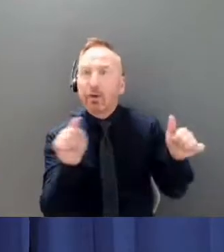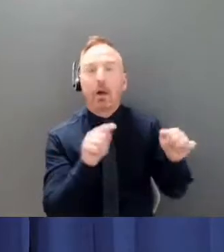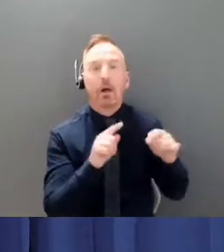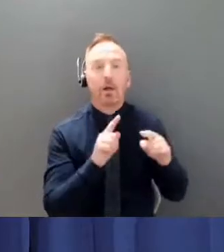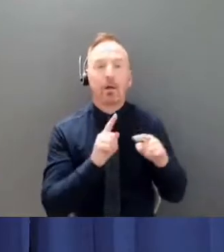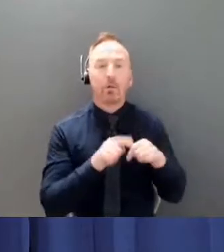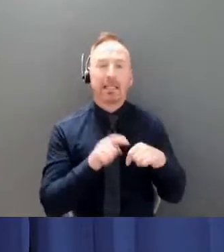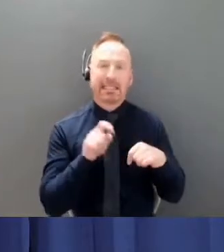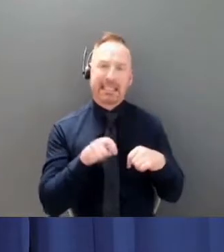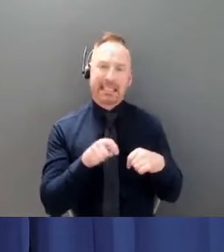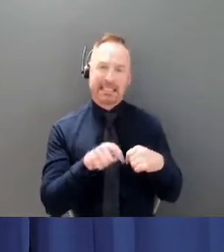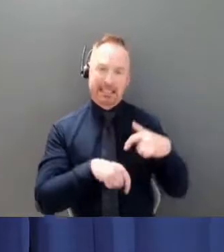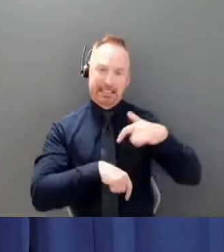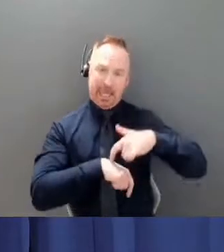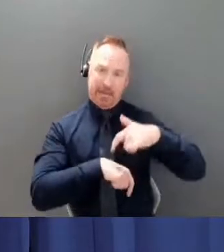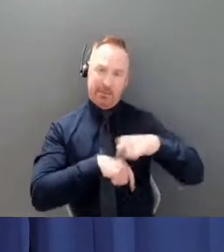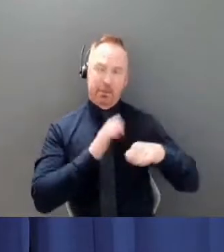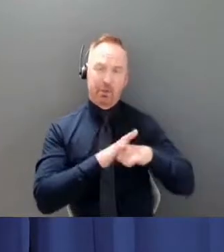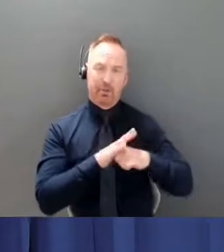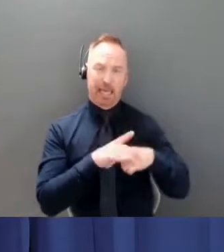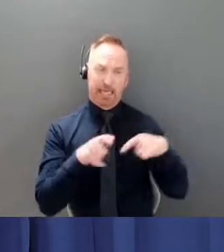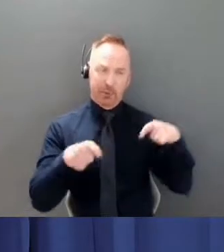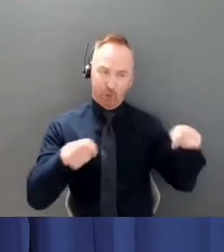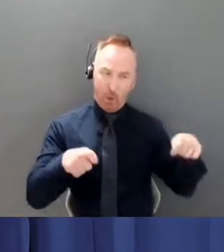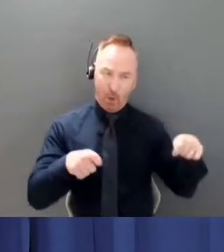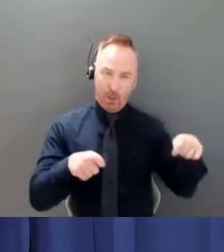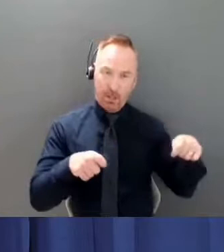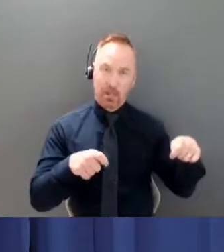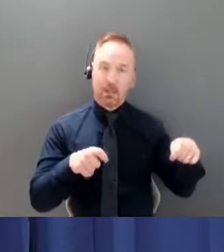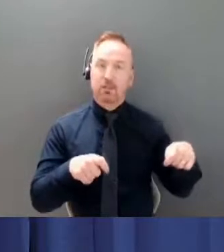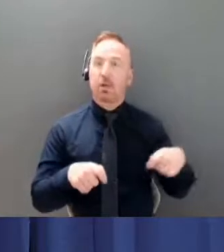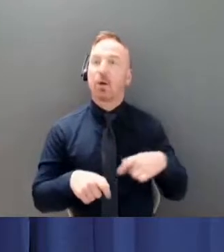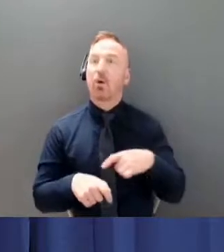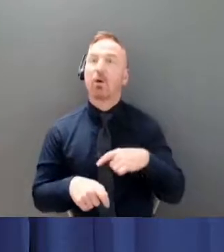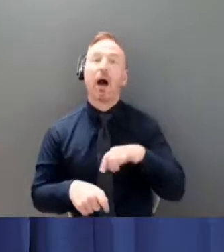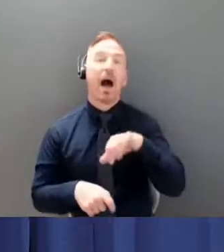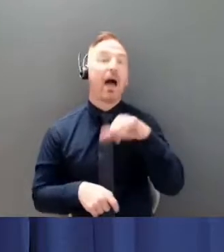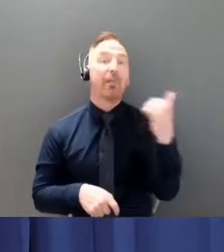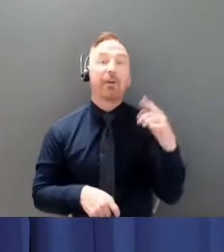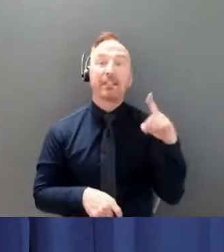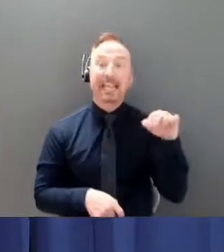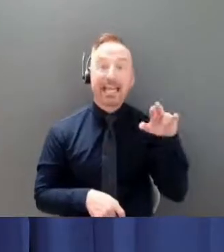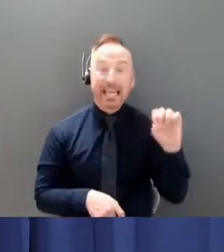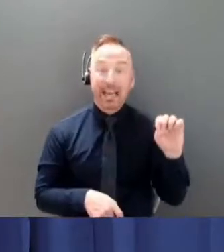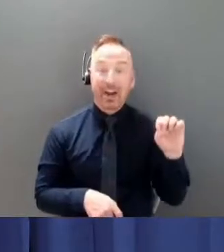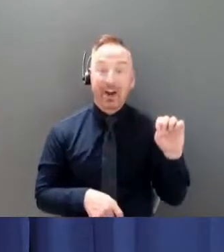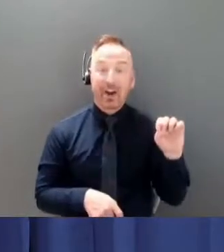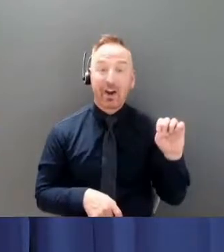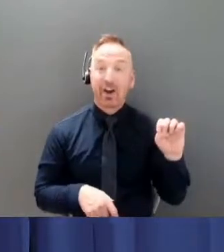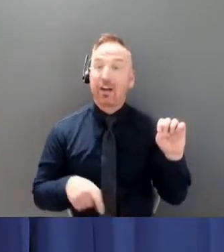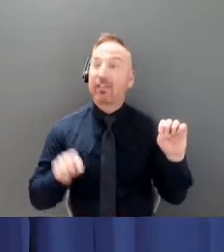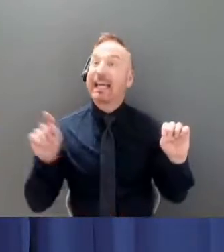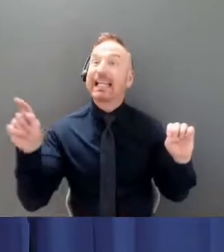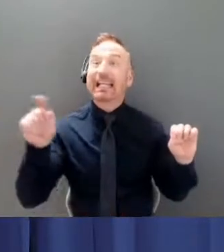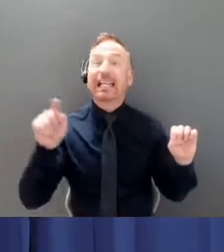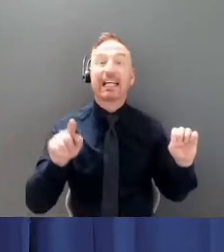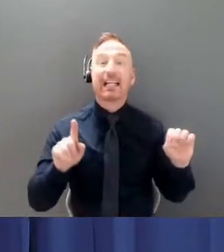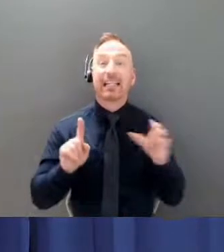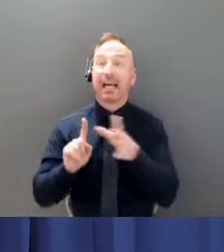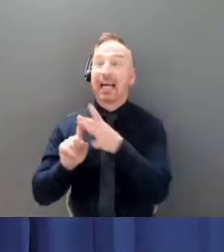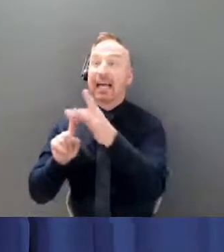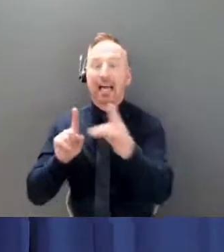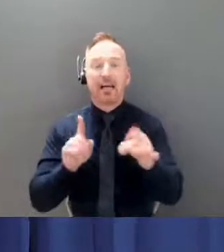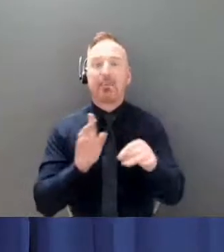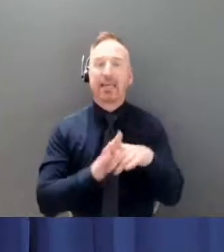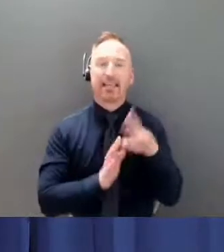our covert control so that the chance of other daycares getting infections introduced is kept low if if you're not